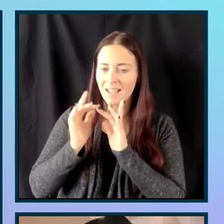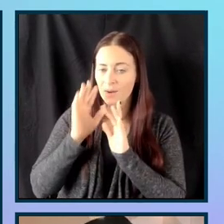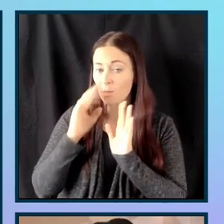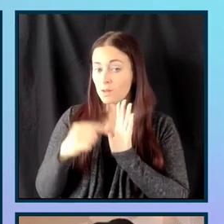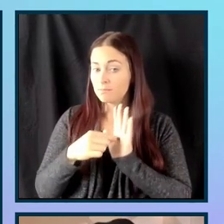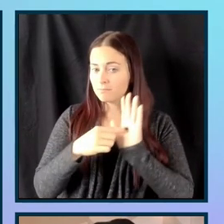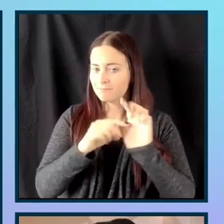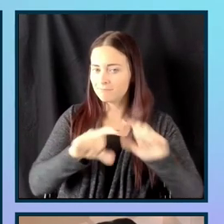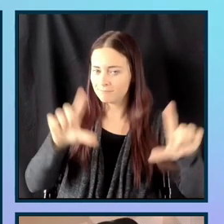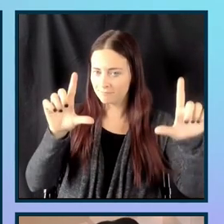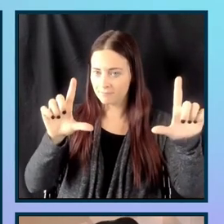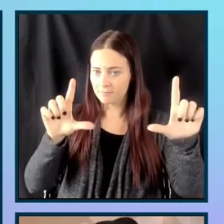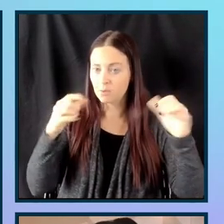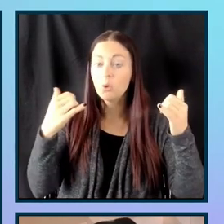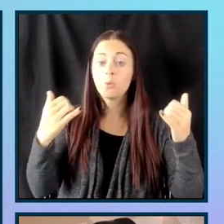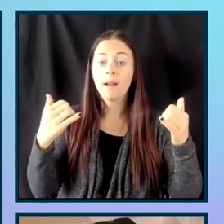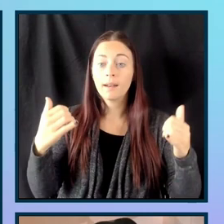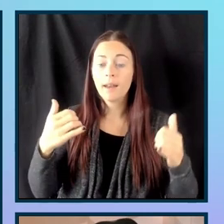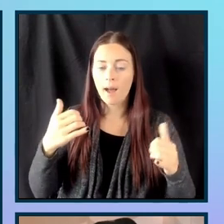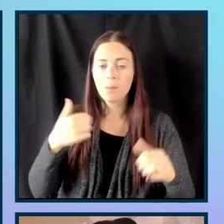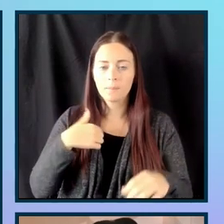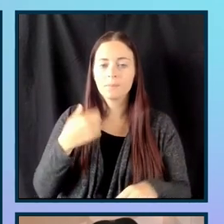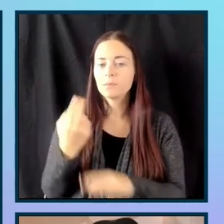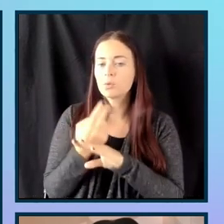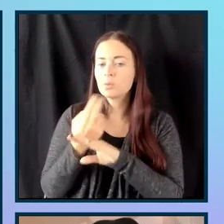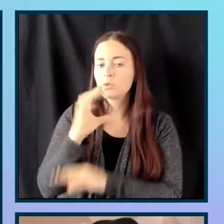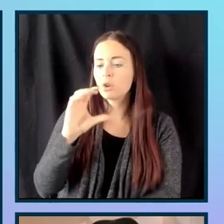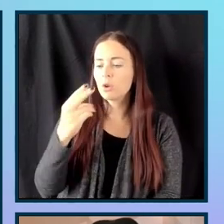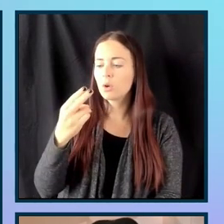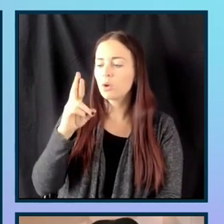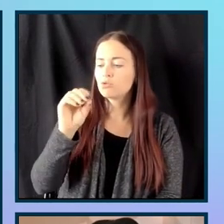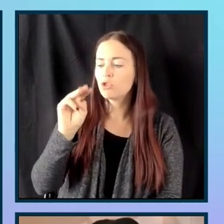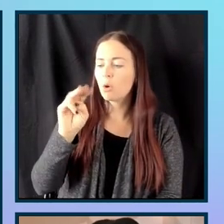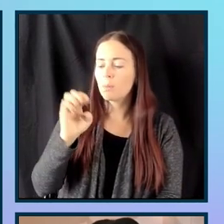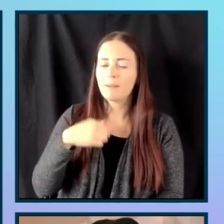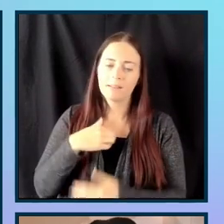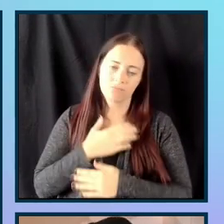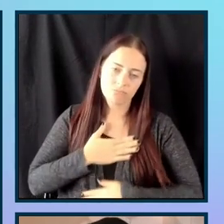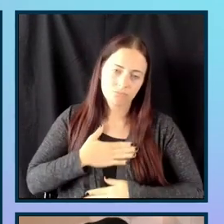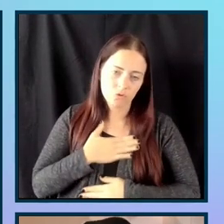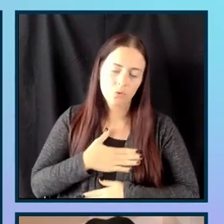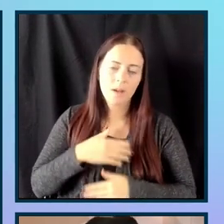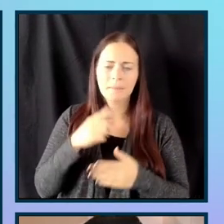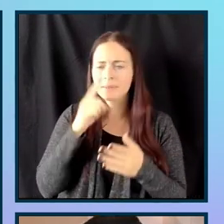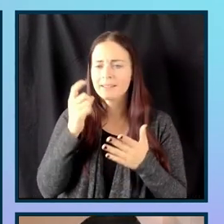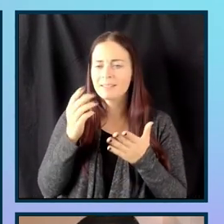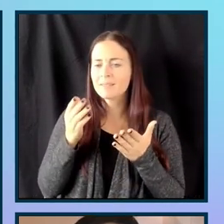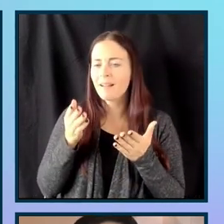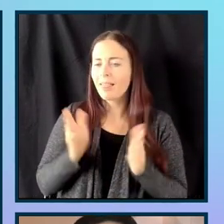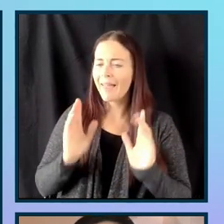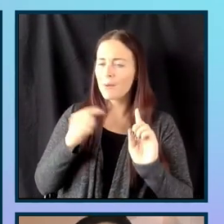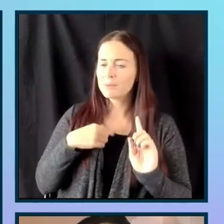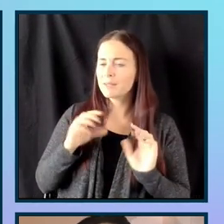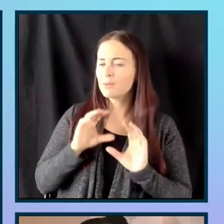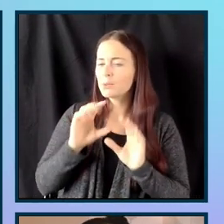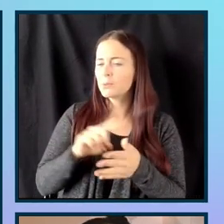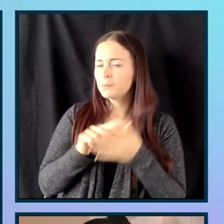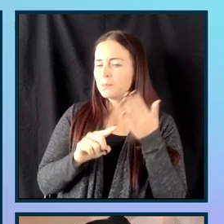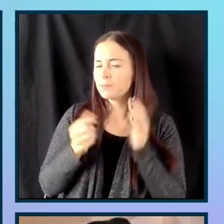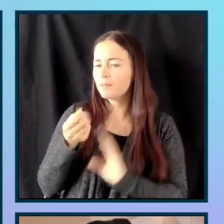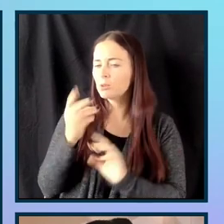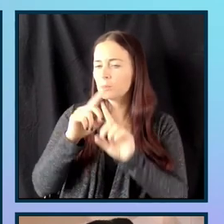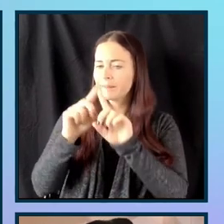So right now I am using Chrome and I really enjoy using Chrome because it allows me a couple of things. So I'm going to grab,